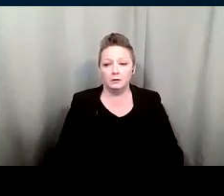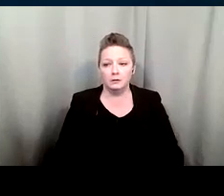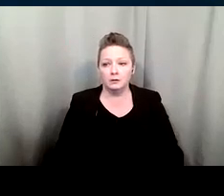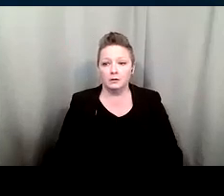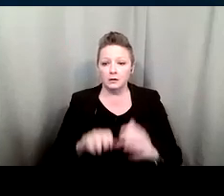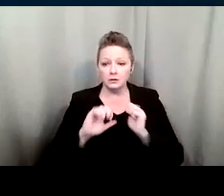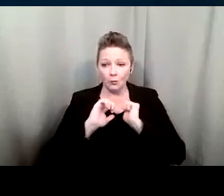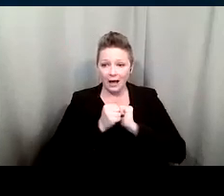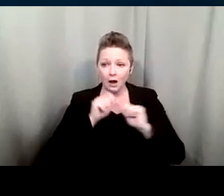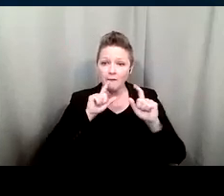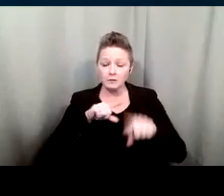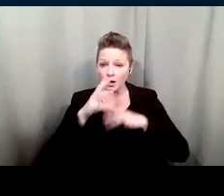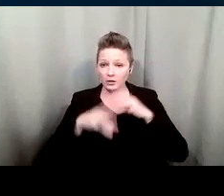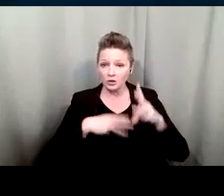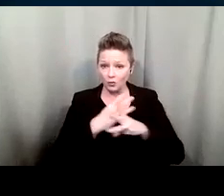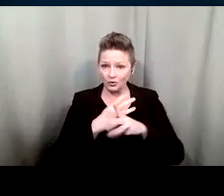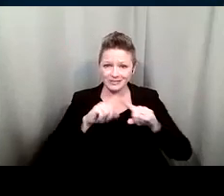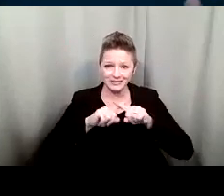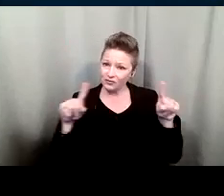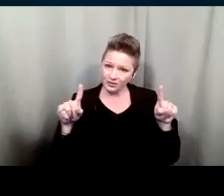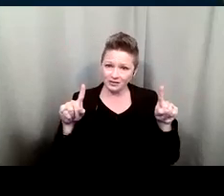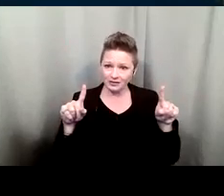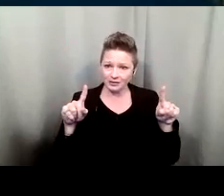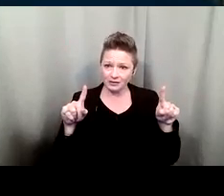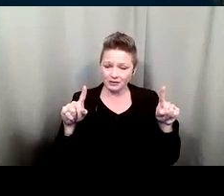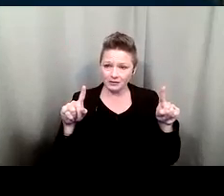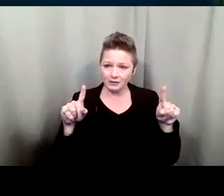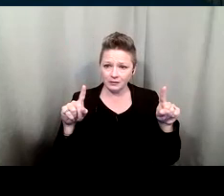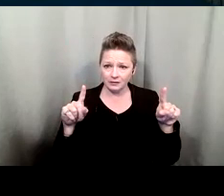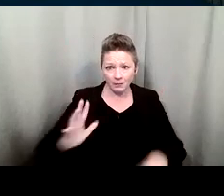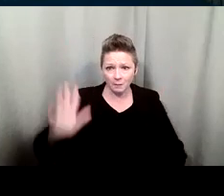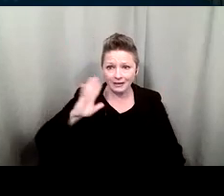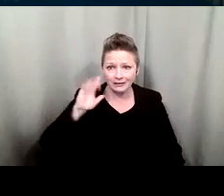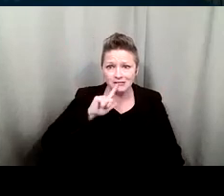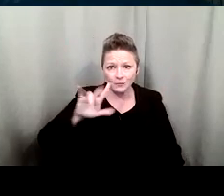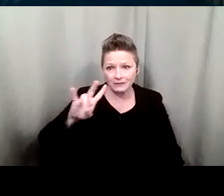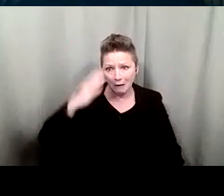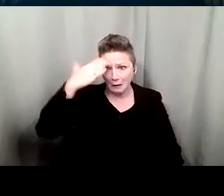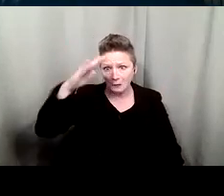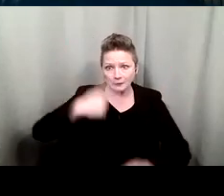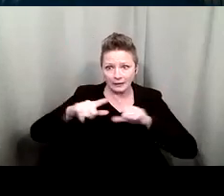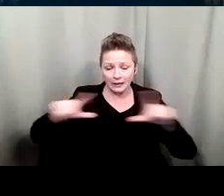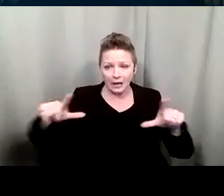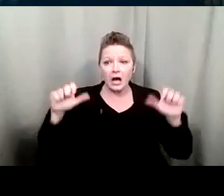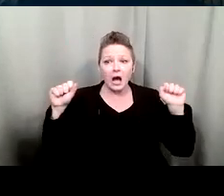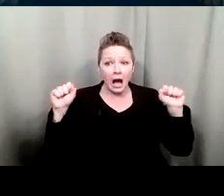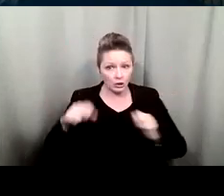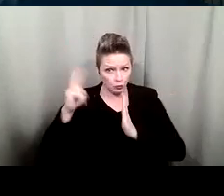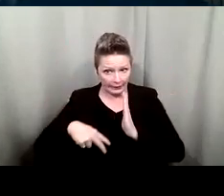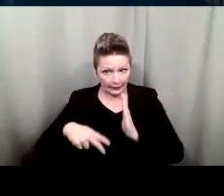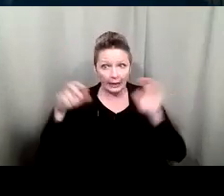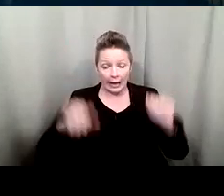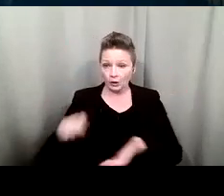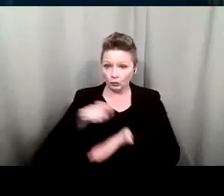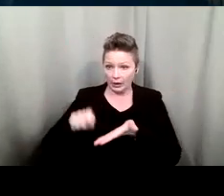the world is very different because at that time i didn't know sign language i could read i could write